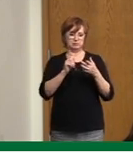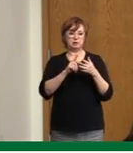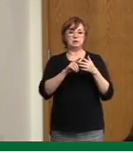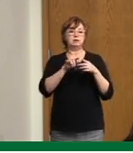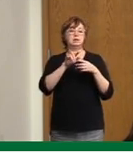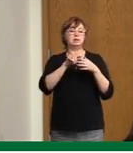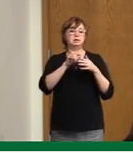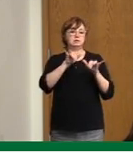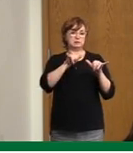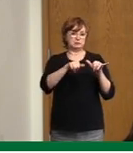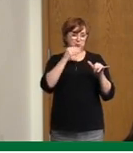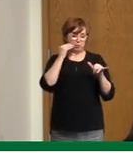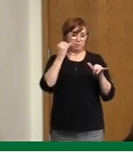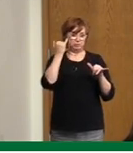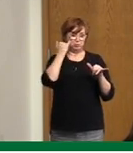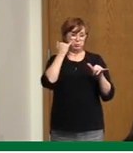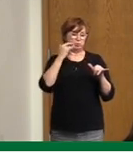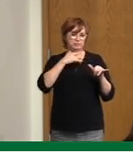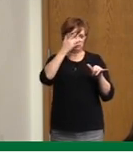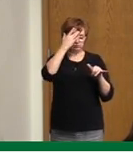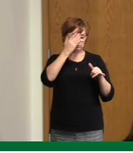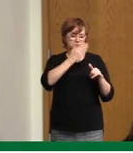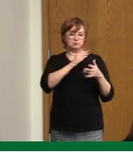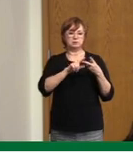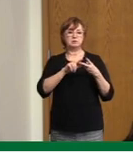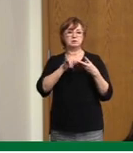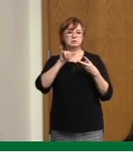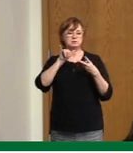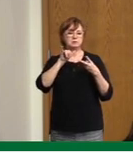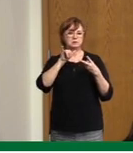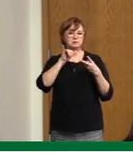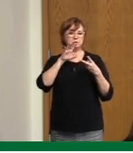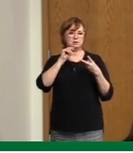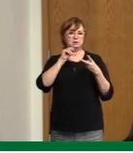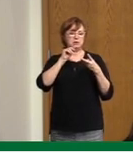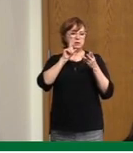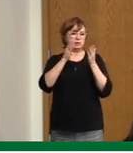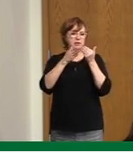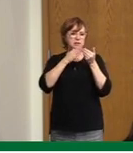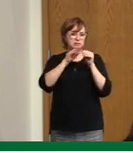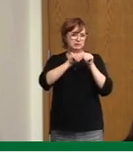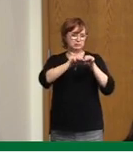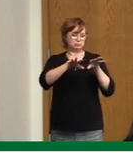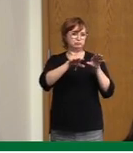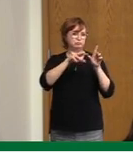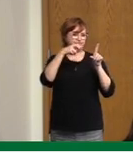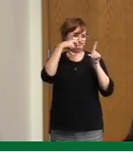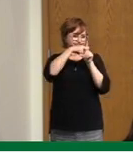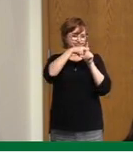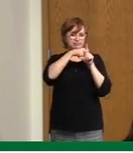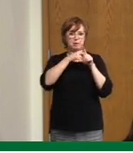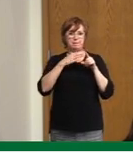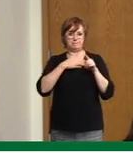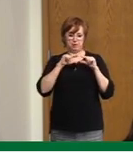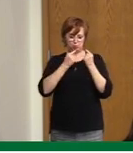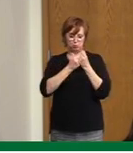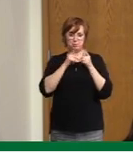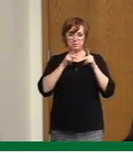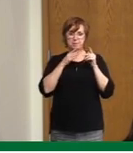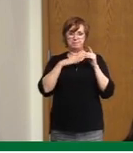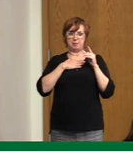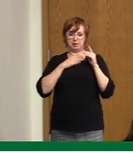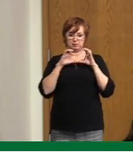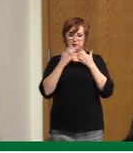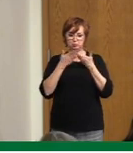seeking testing and then isolation, both case and contacts, being in a fixed cohort in a